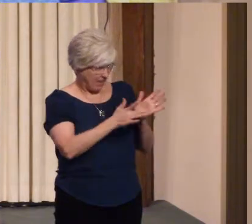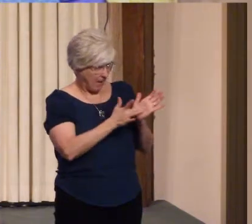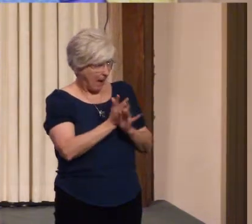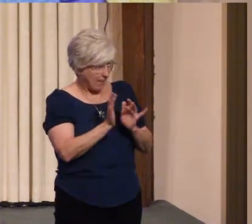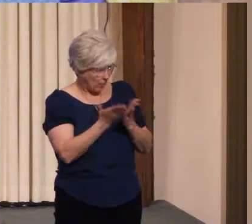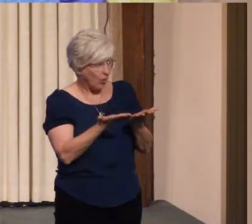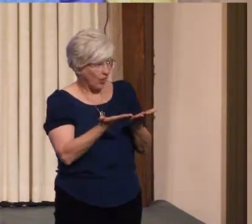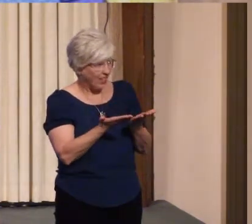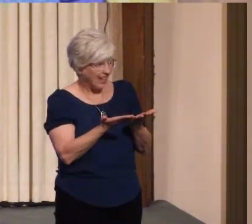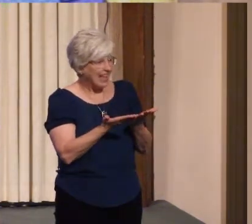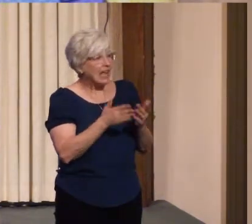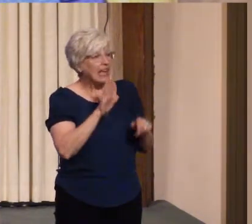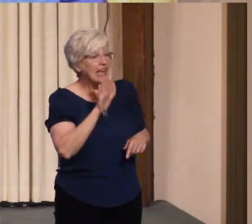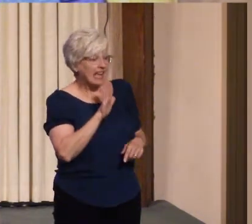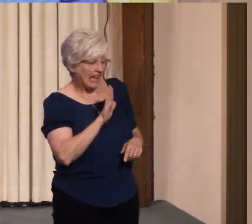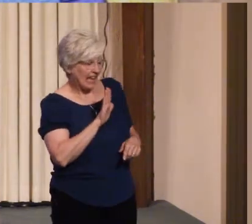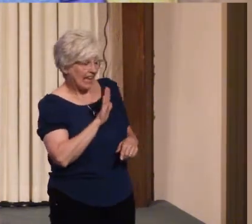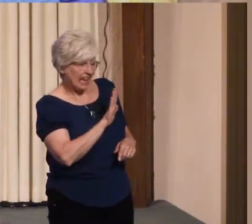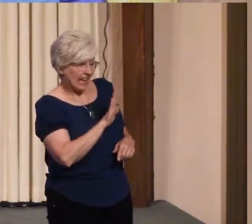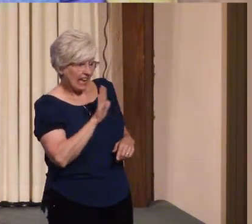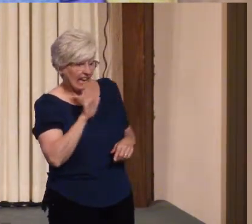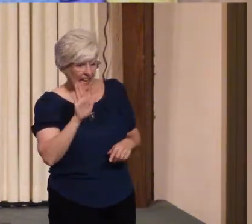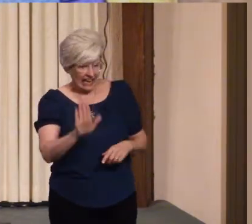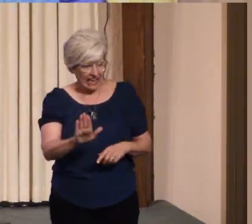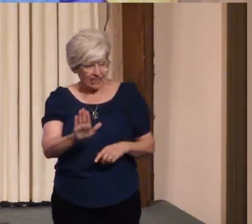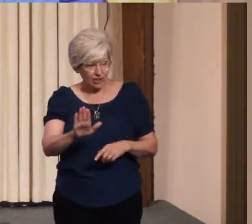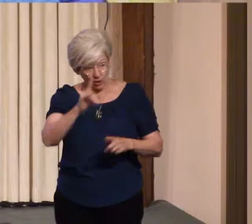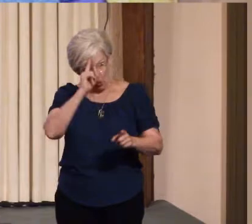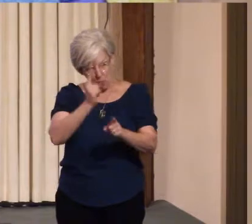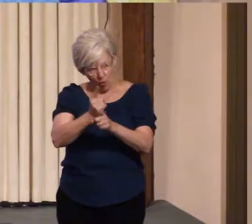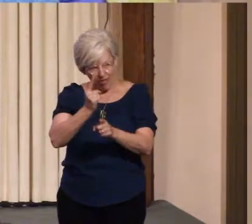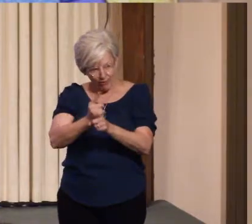by his brothers because he was their father's favorite